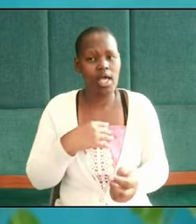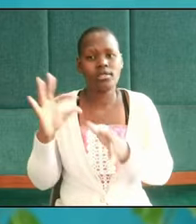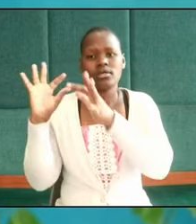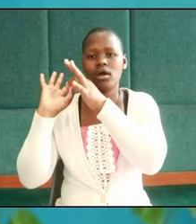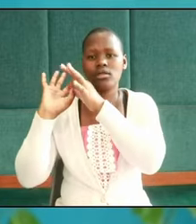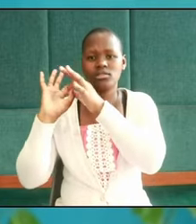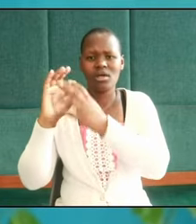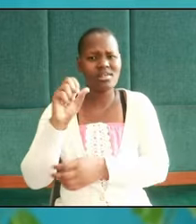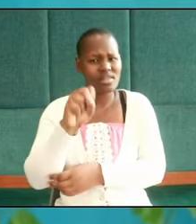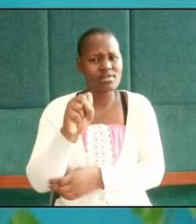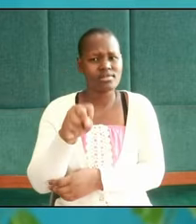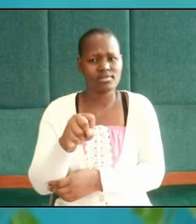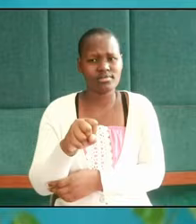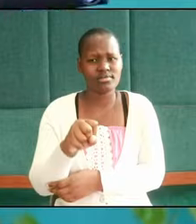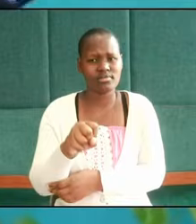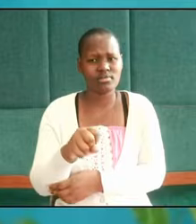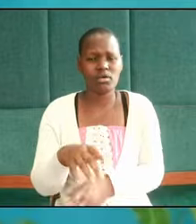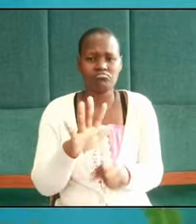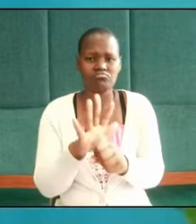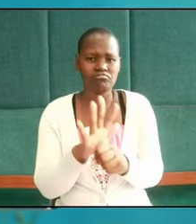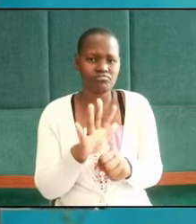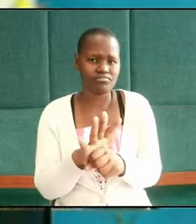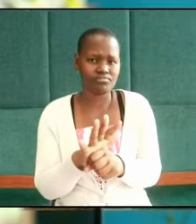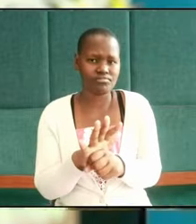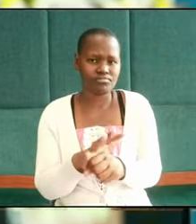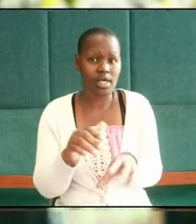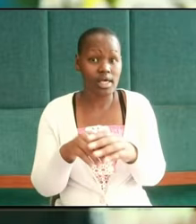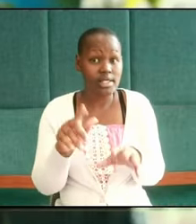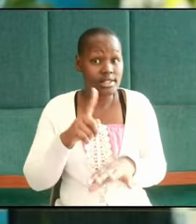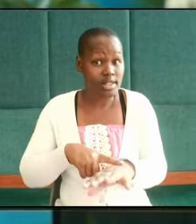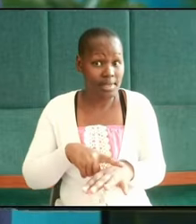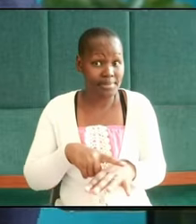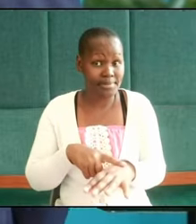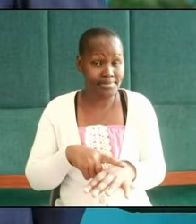yes most of us especially in this time